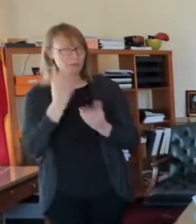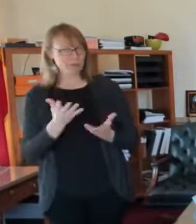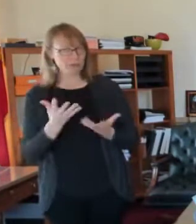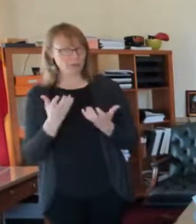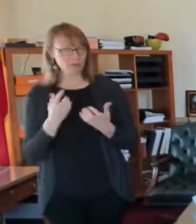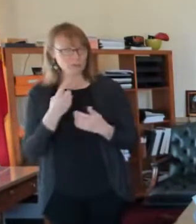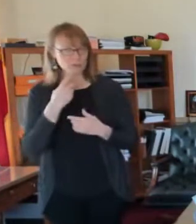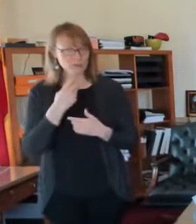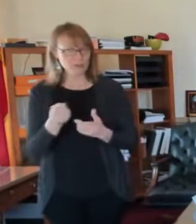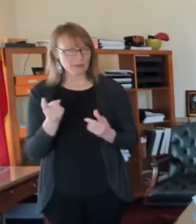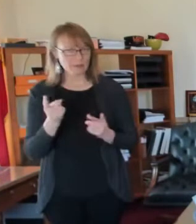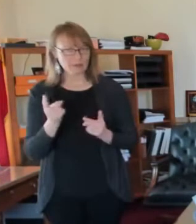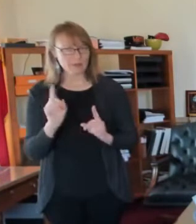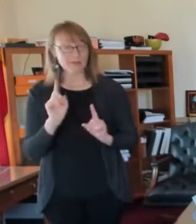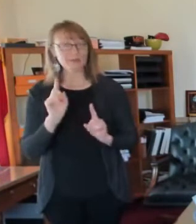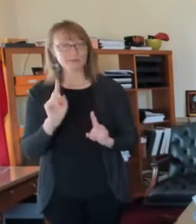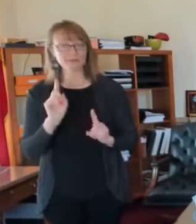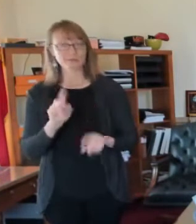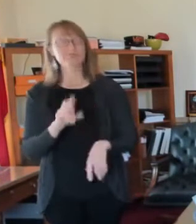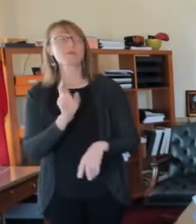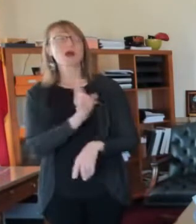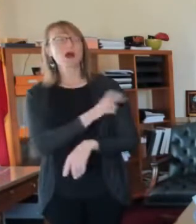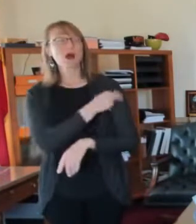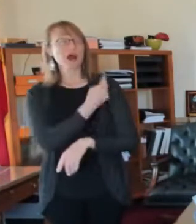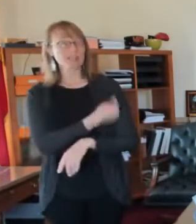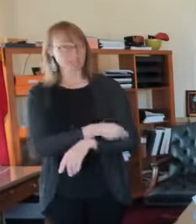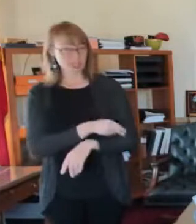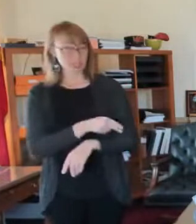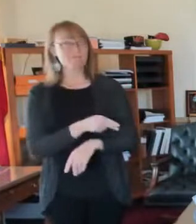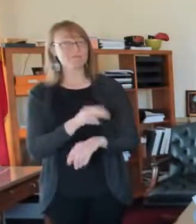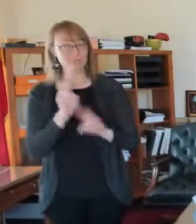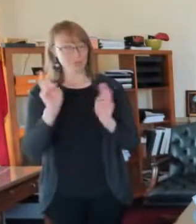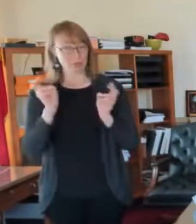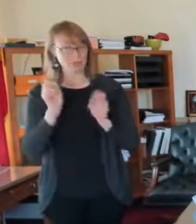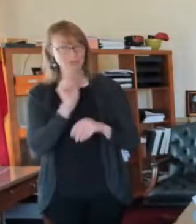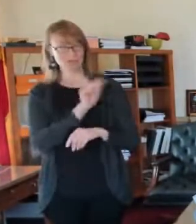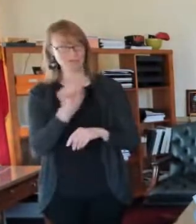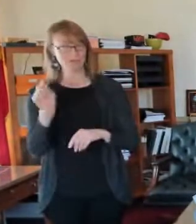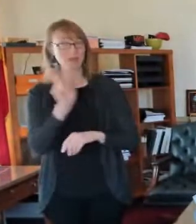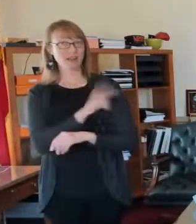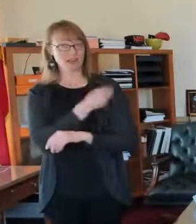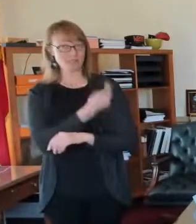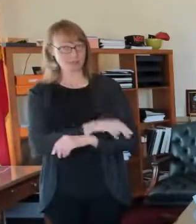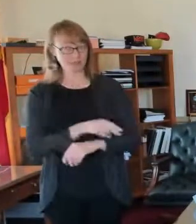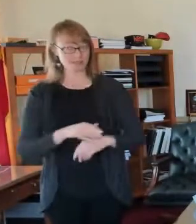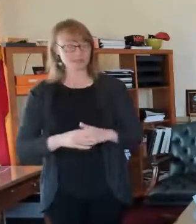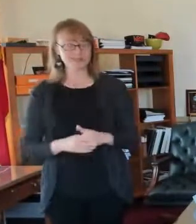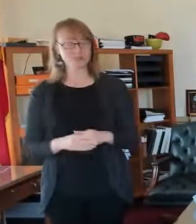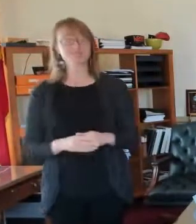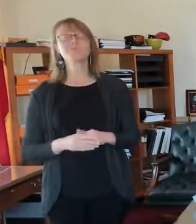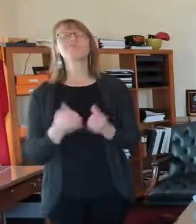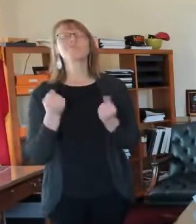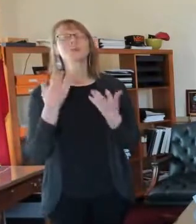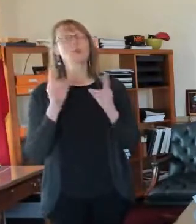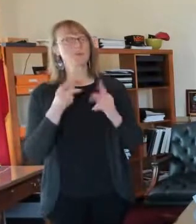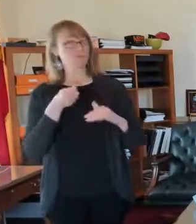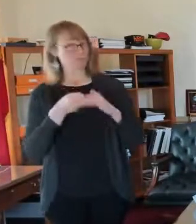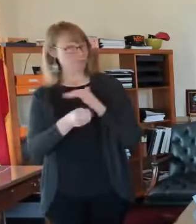let's talk about hospitals for a second. I think that's the important things about new cases. Hospitalizations,